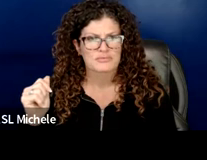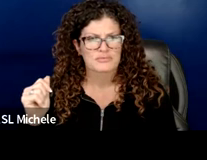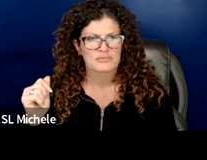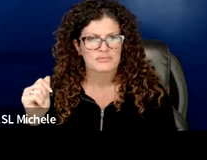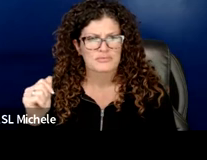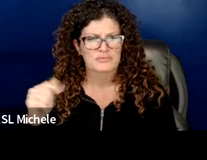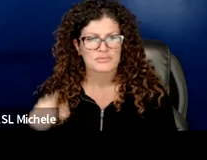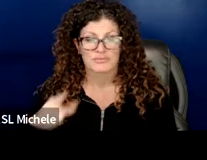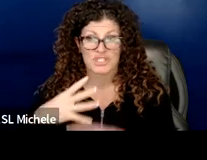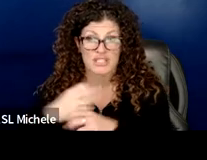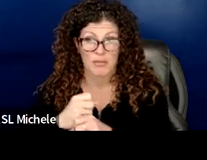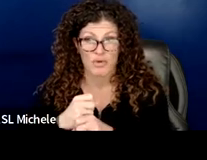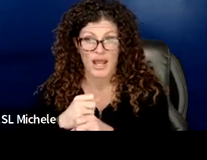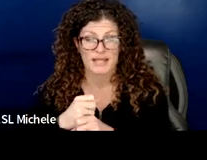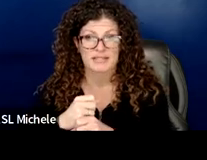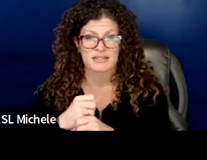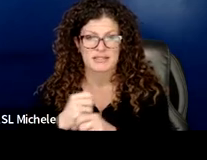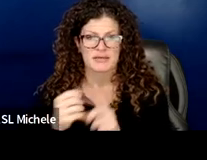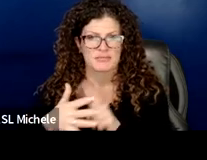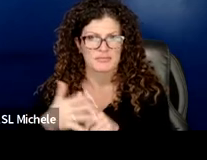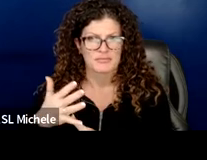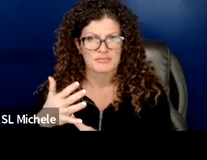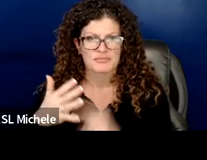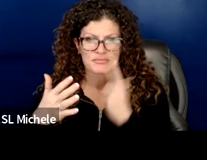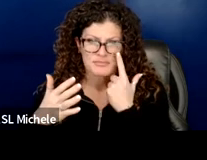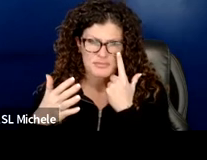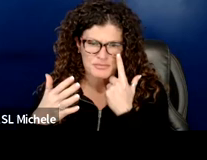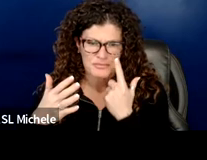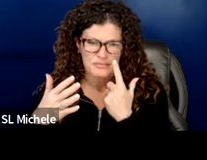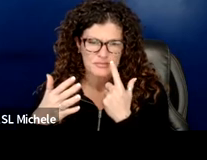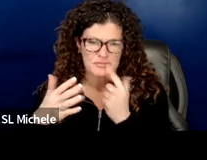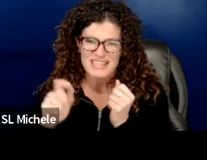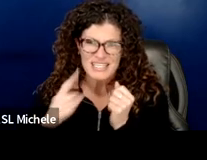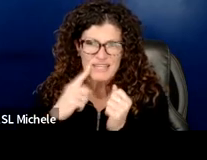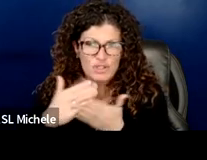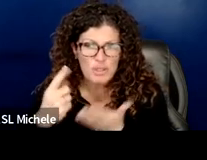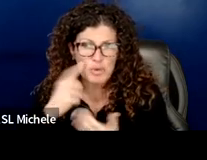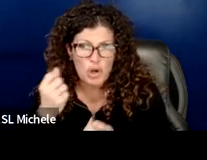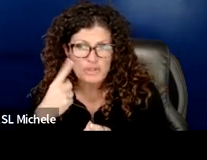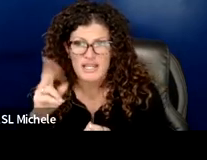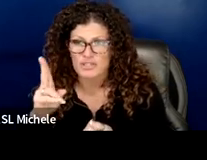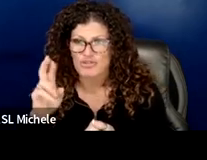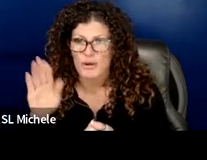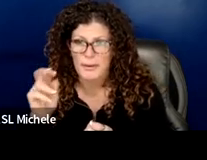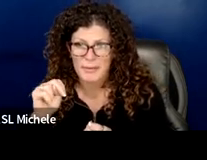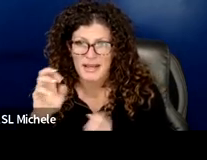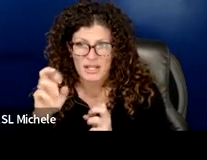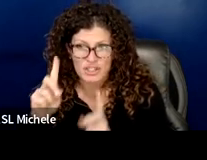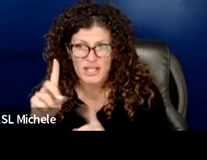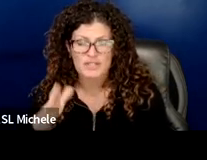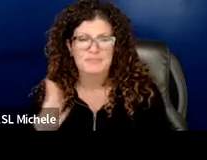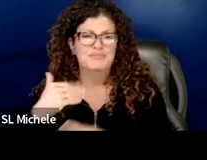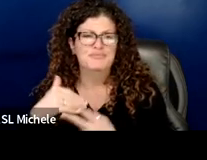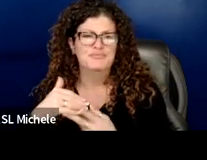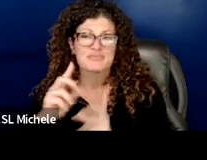are made in there really um addresses um the need for someone who understands urban education um a district that